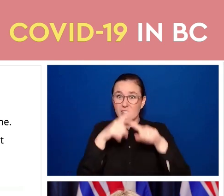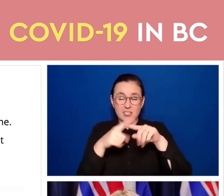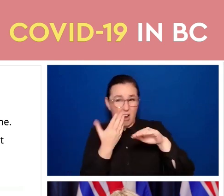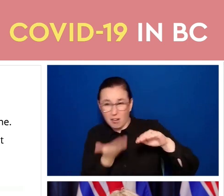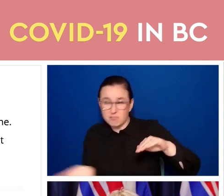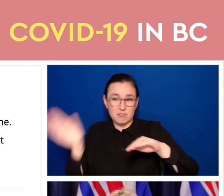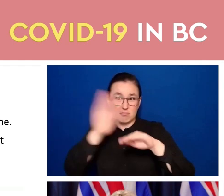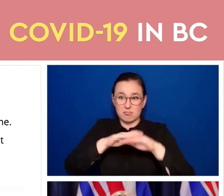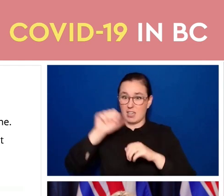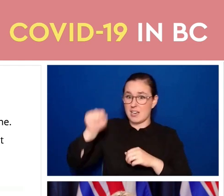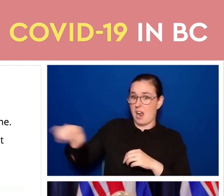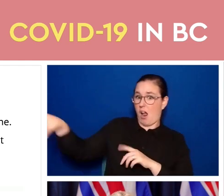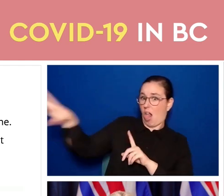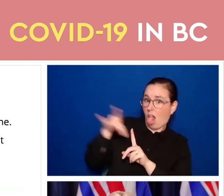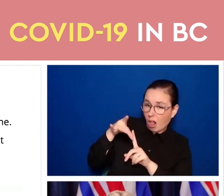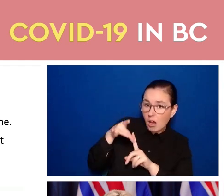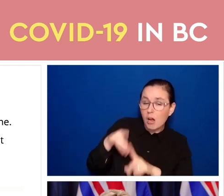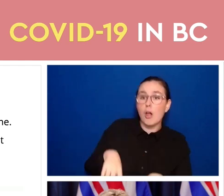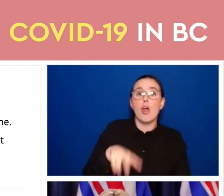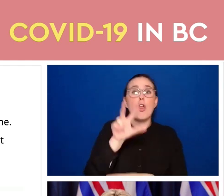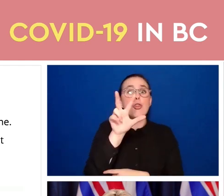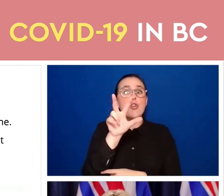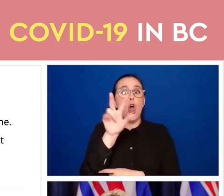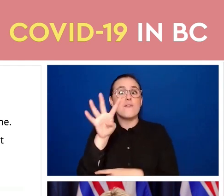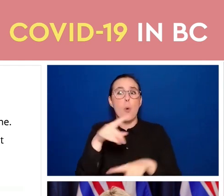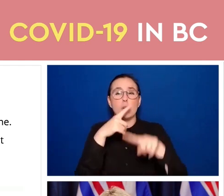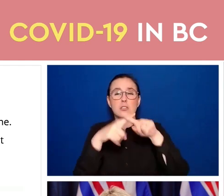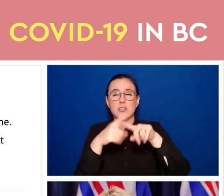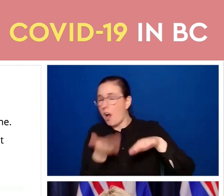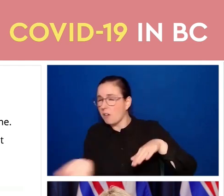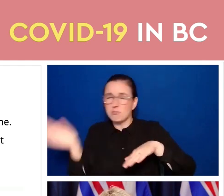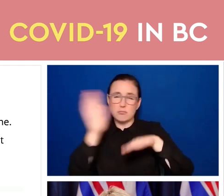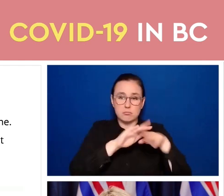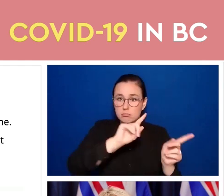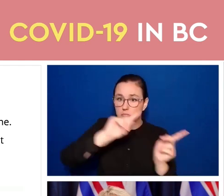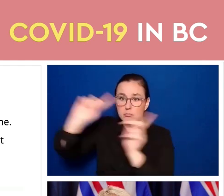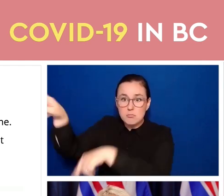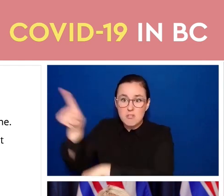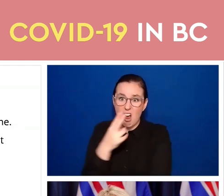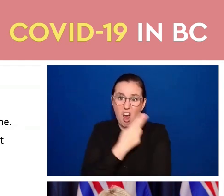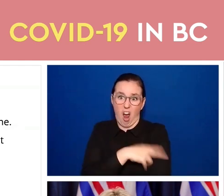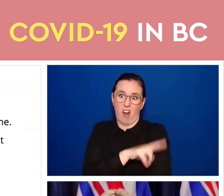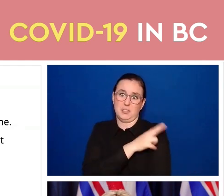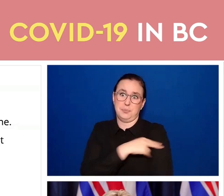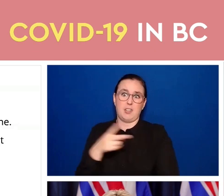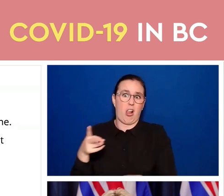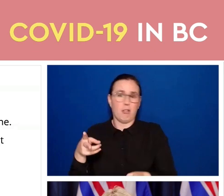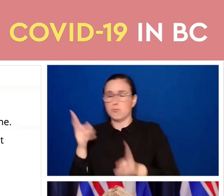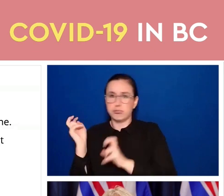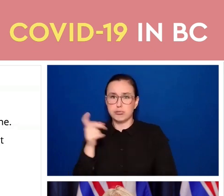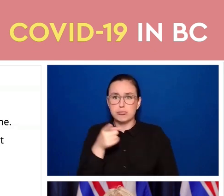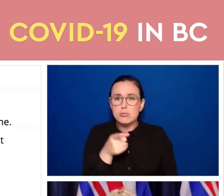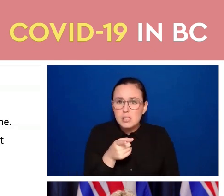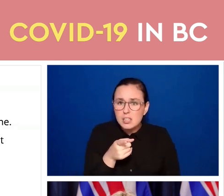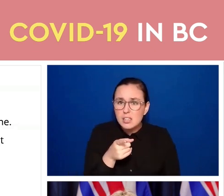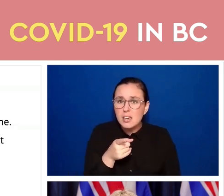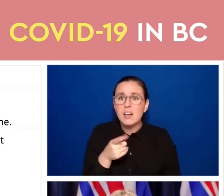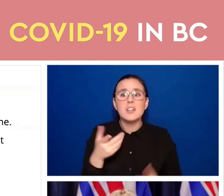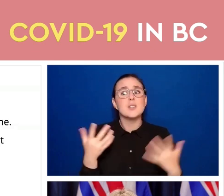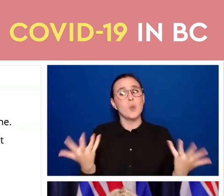in hospital compared to the same person, the same age person. So this vaccine card is